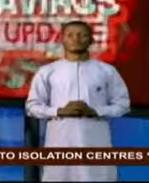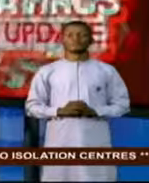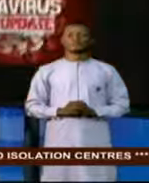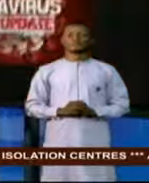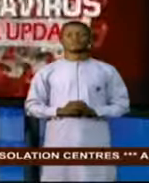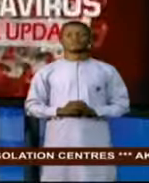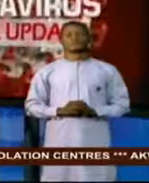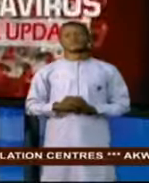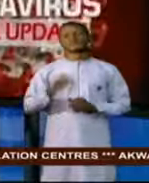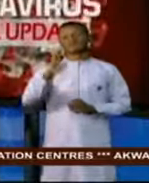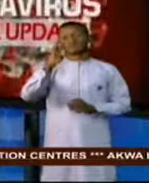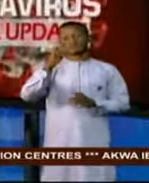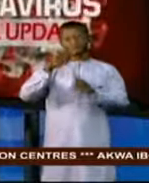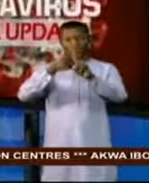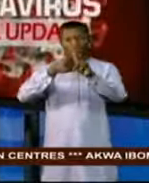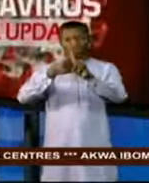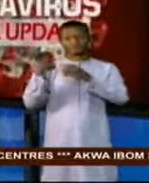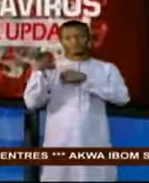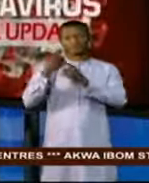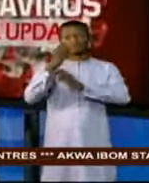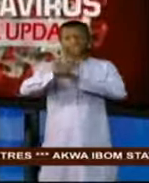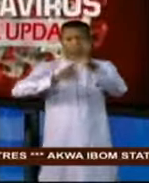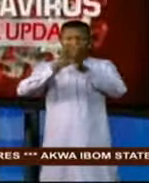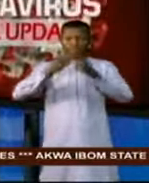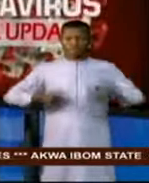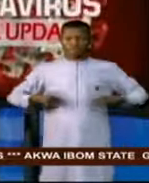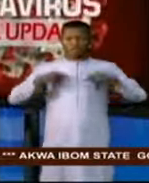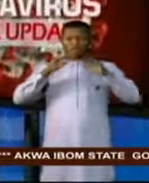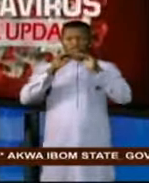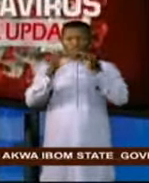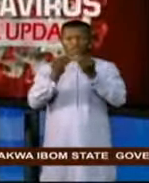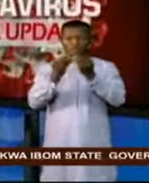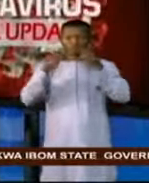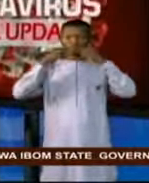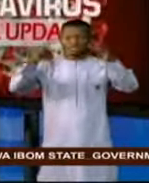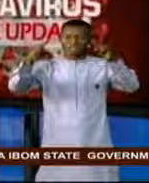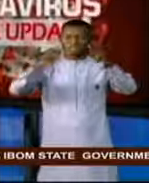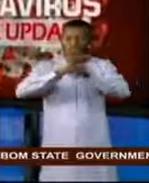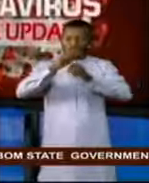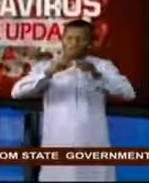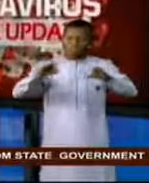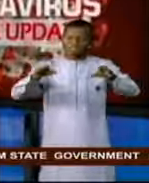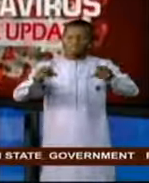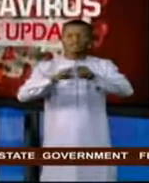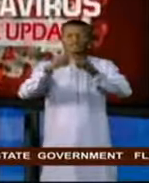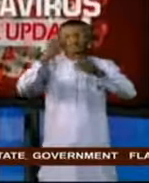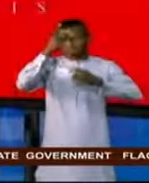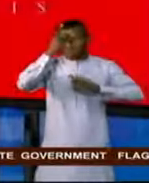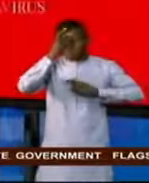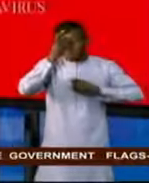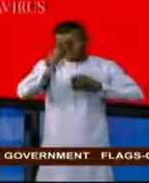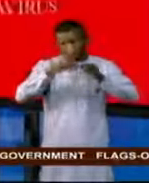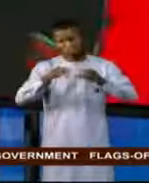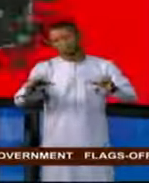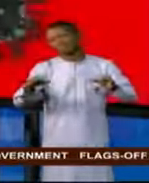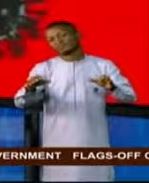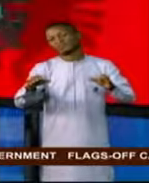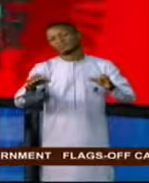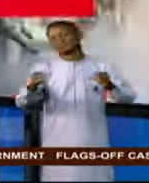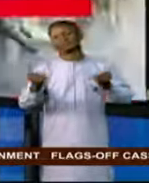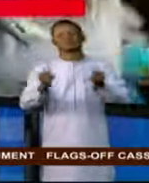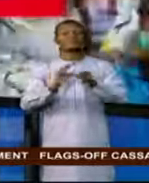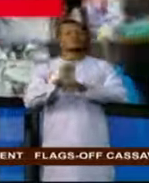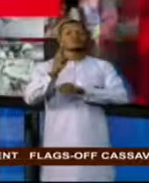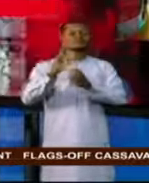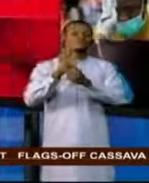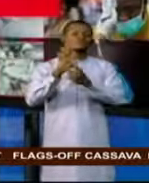It's been six months since the World Health Organization declared the coronavirus a pandemic. A Johns Hopkins University